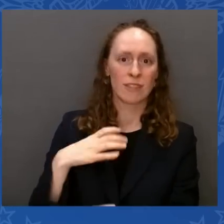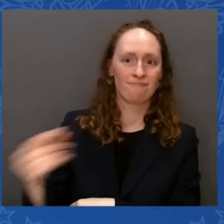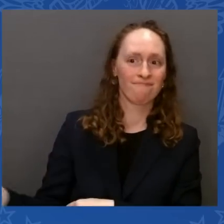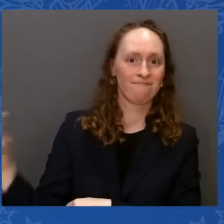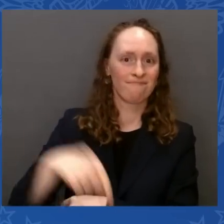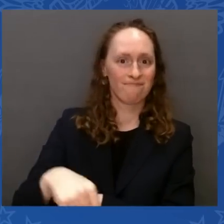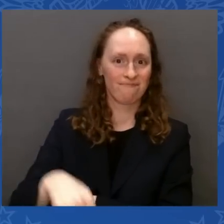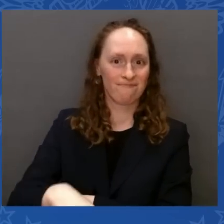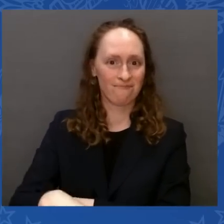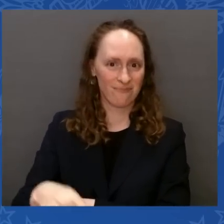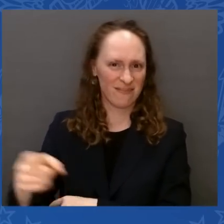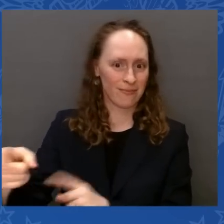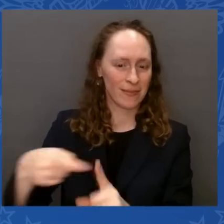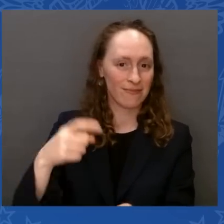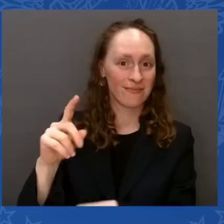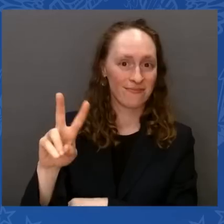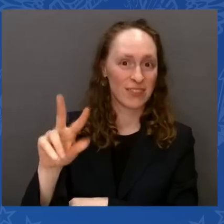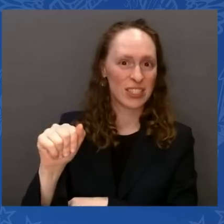Well, look.